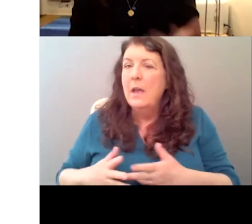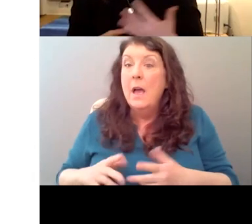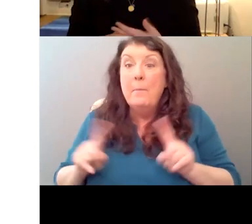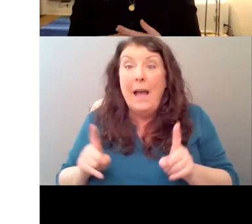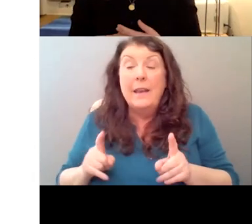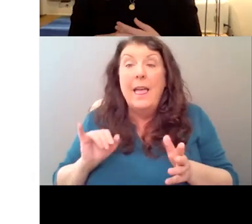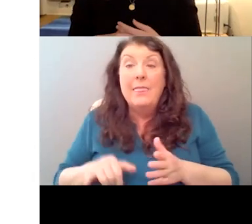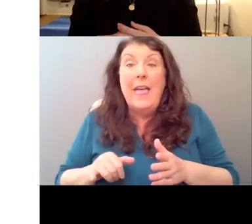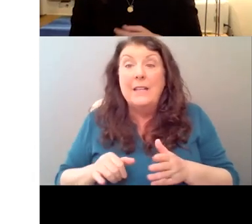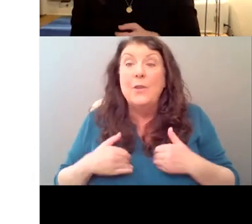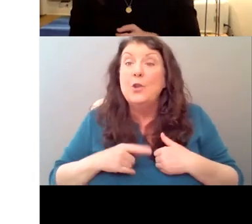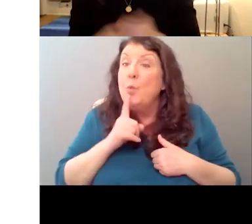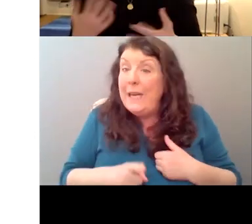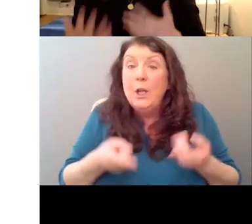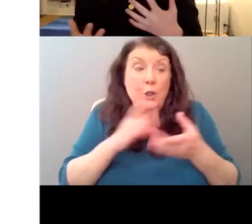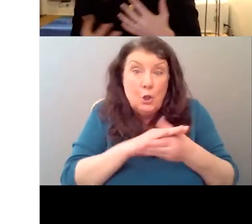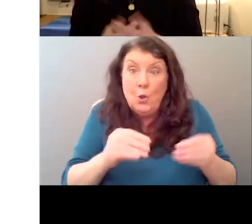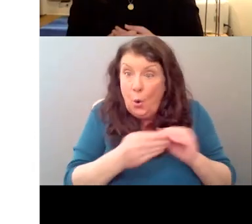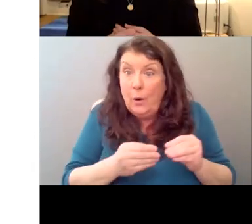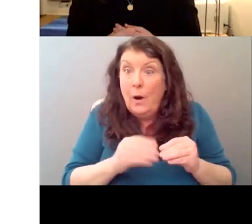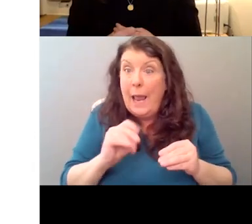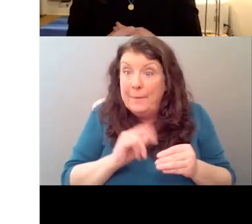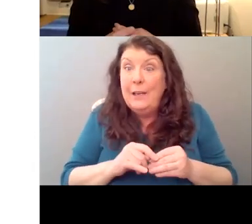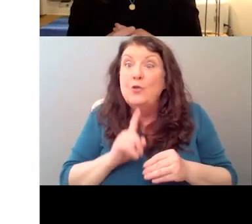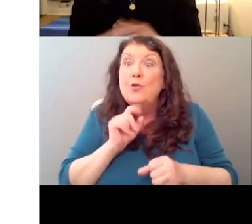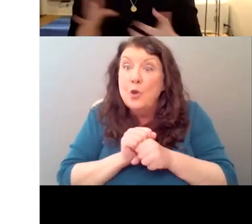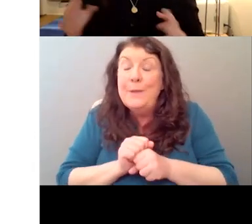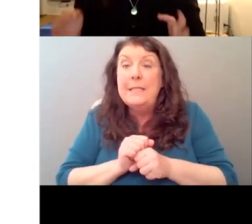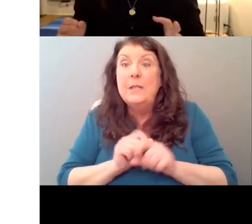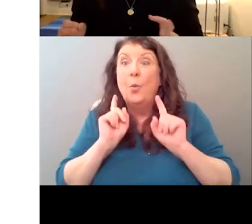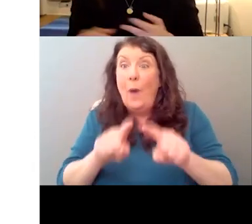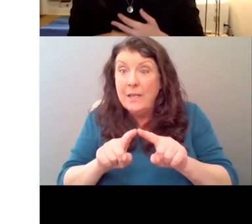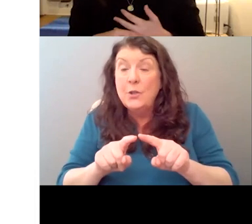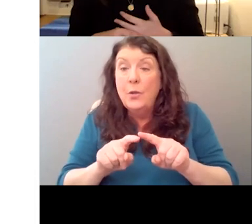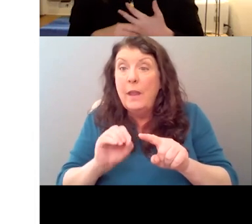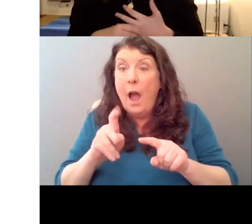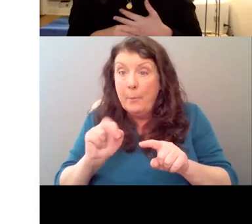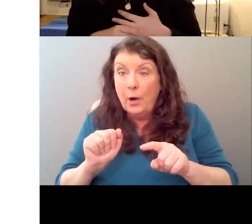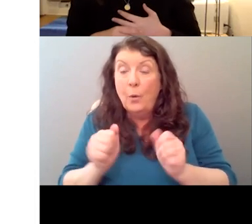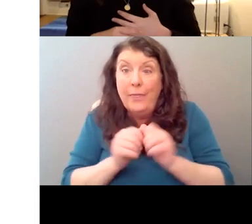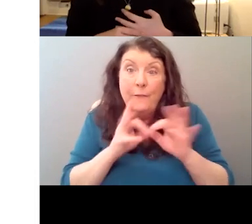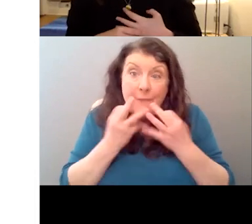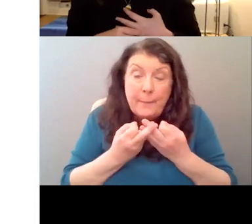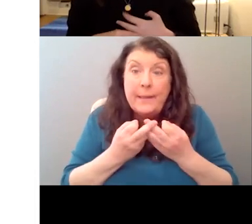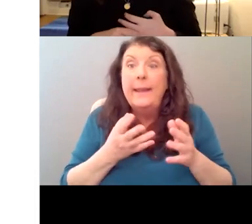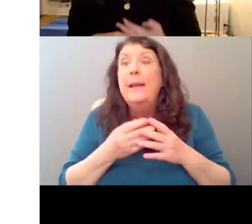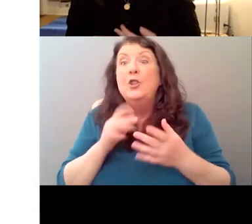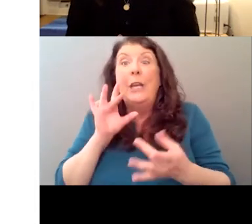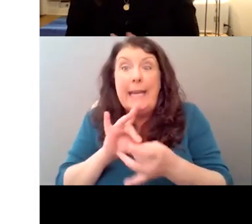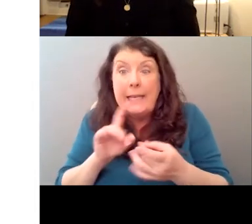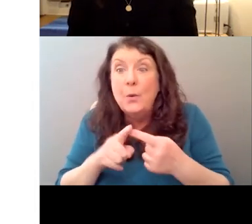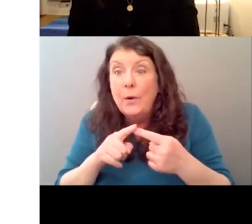really did talk to Adelaide and they really did have this exchange. Um, little harder to explain how she got home after that one, but